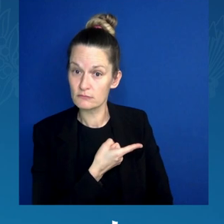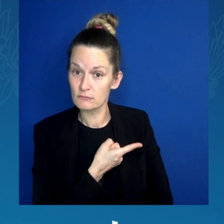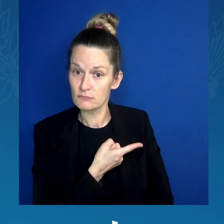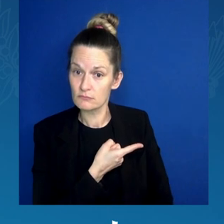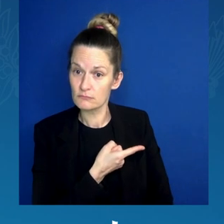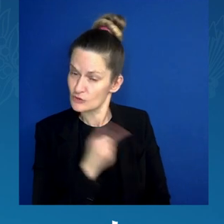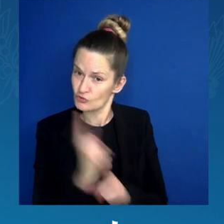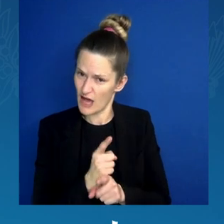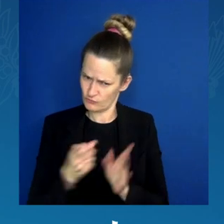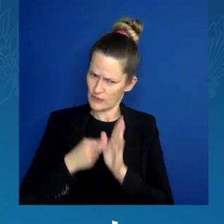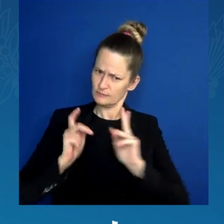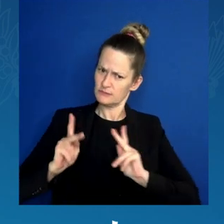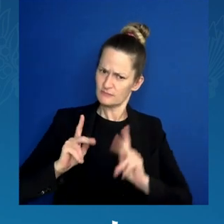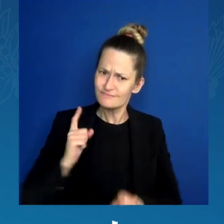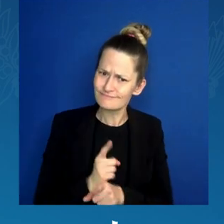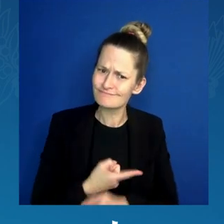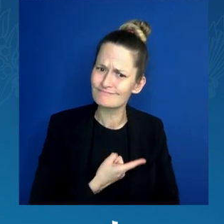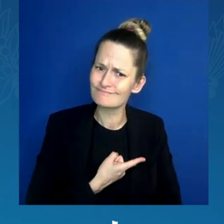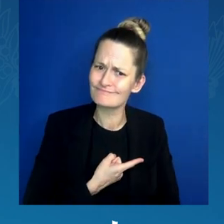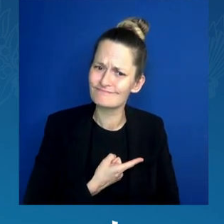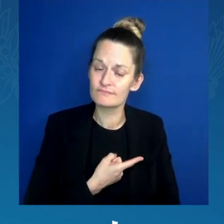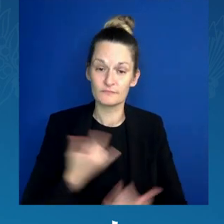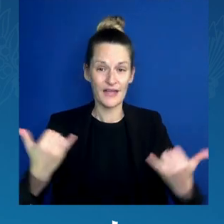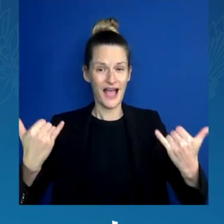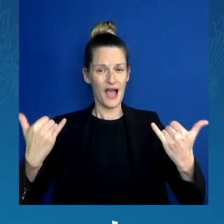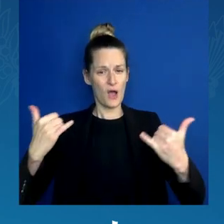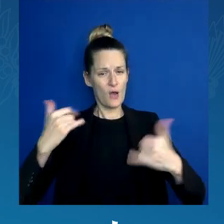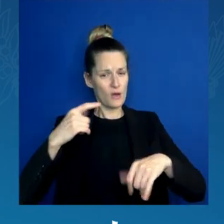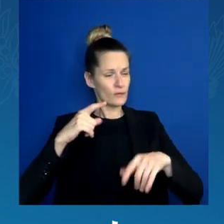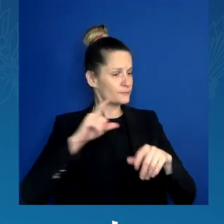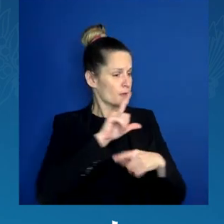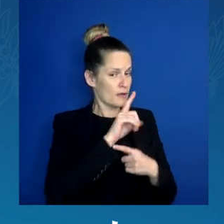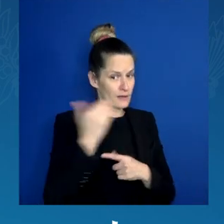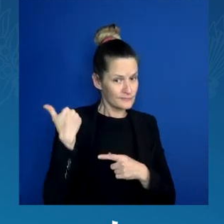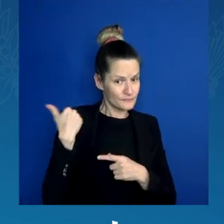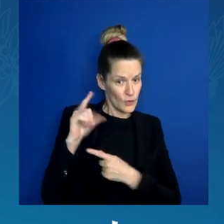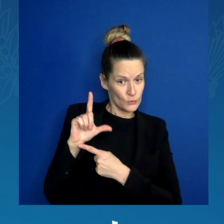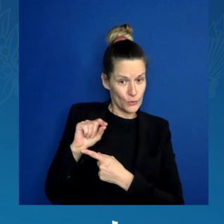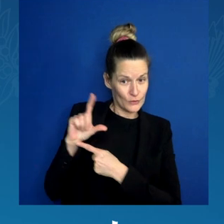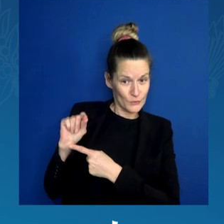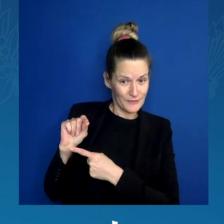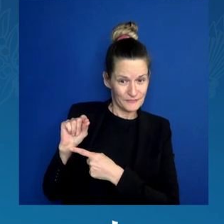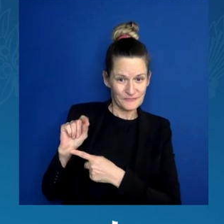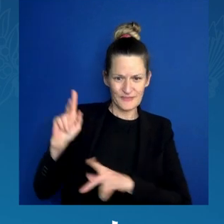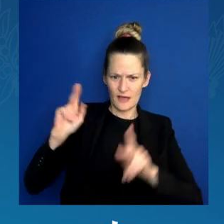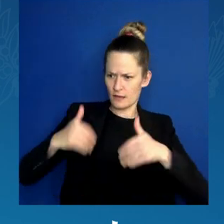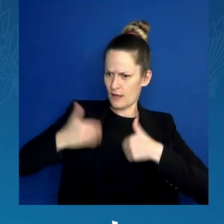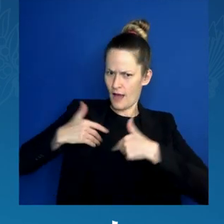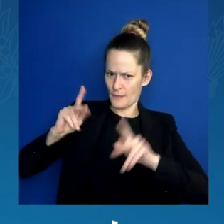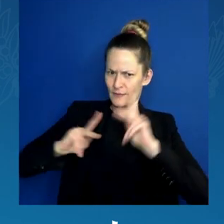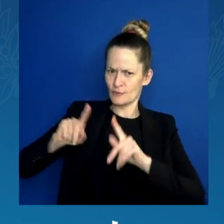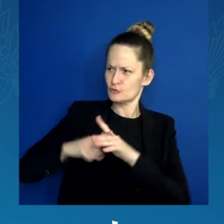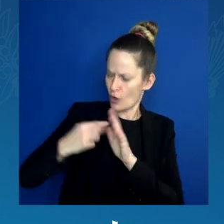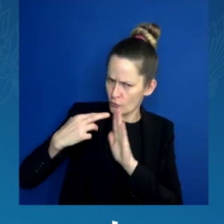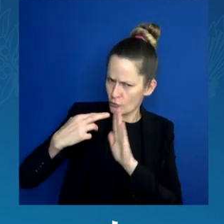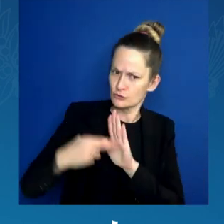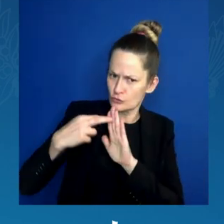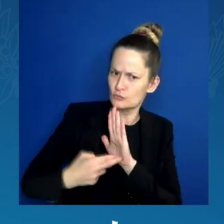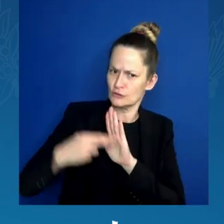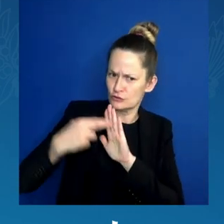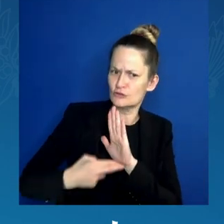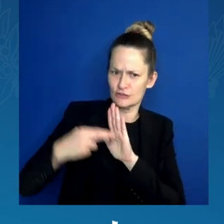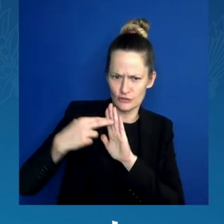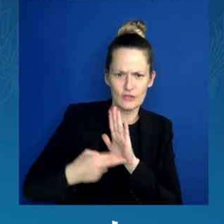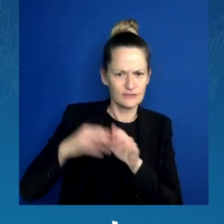when young voters registered in record numbers. Here in Michigan, we saw a double-digit